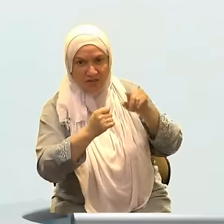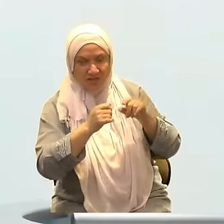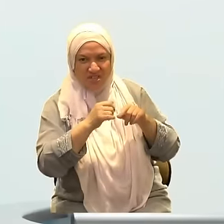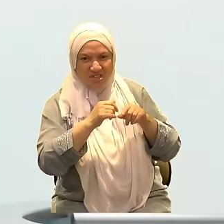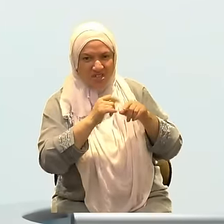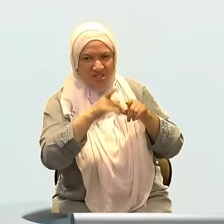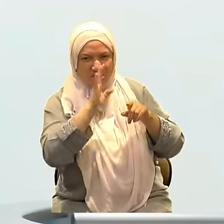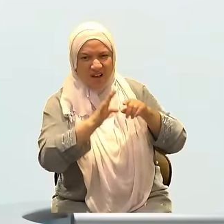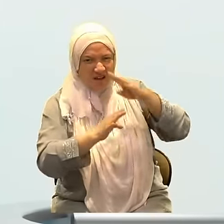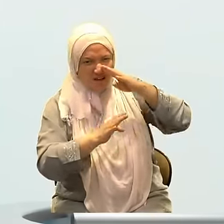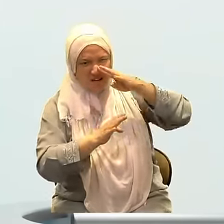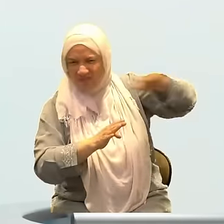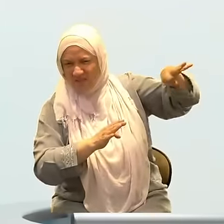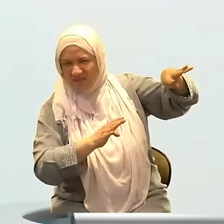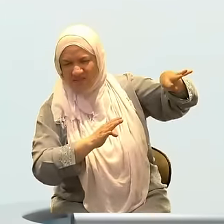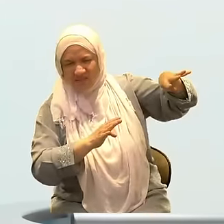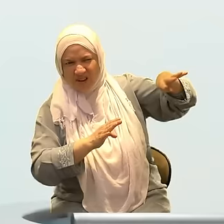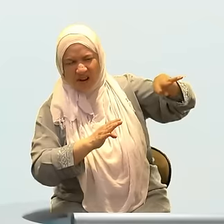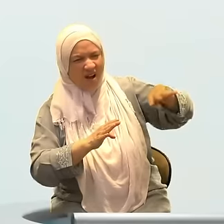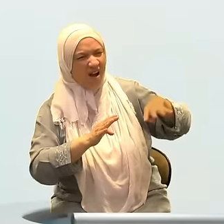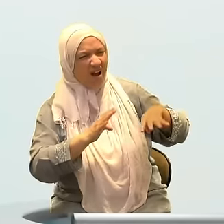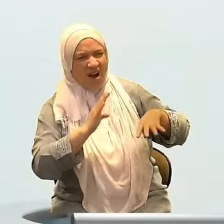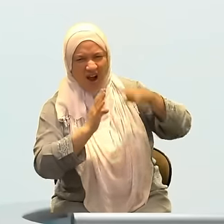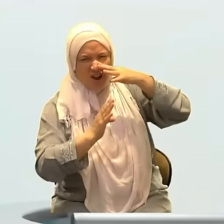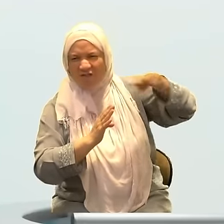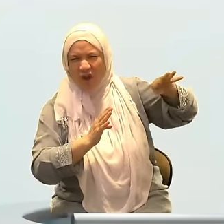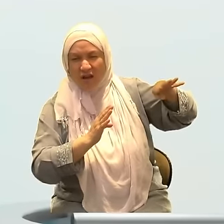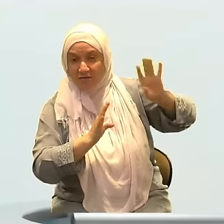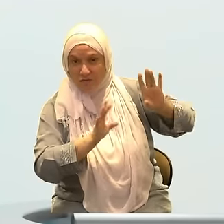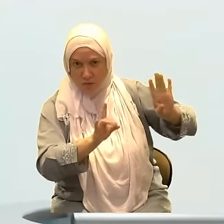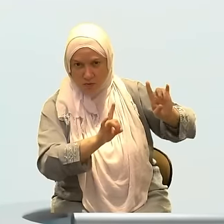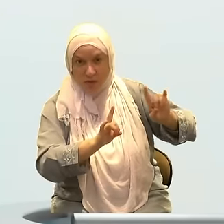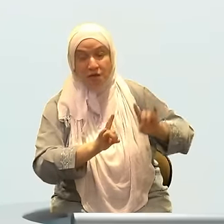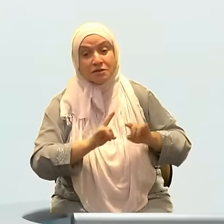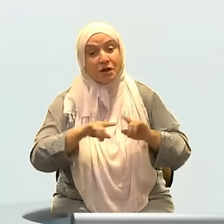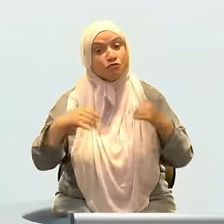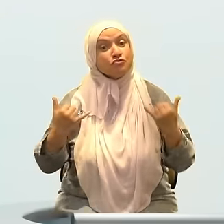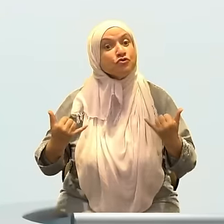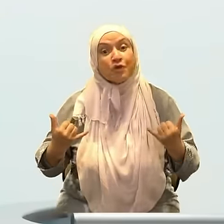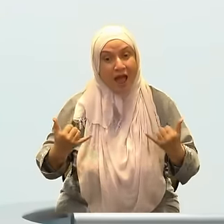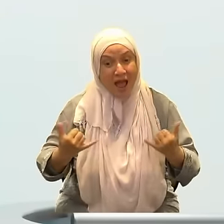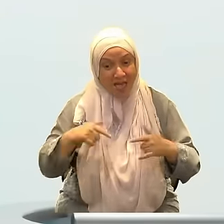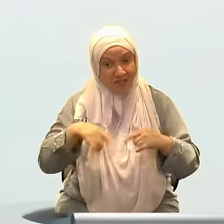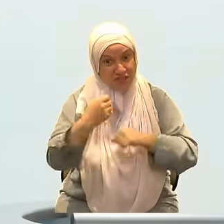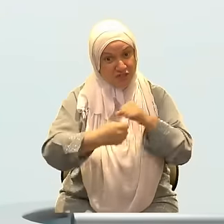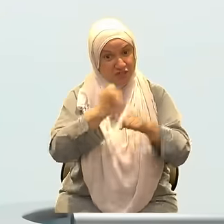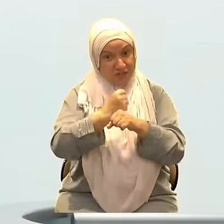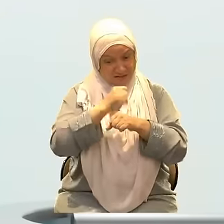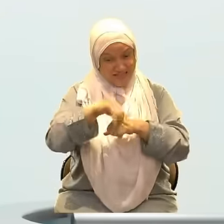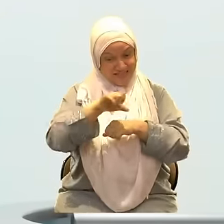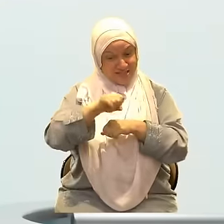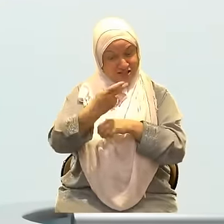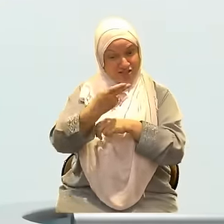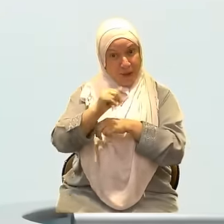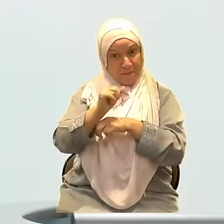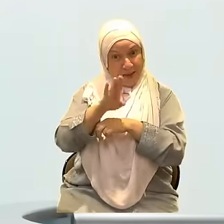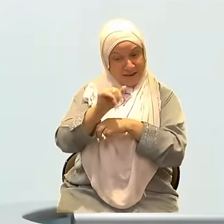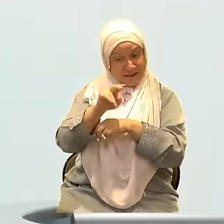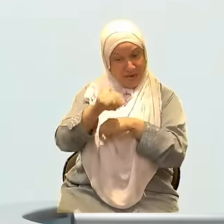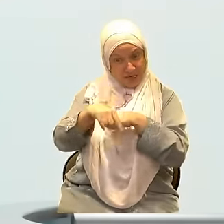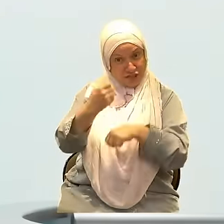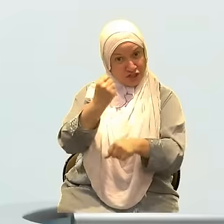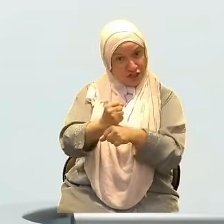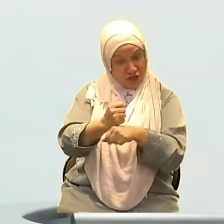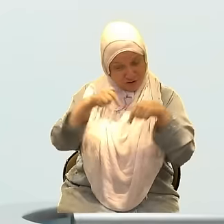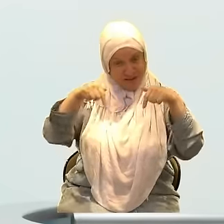people today, this Sha'ban in particular. And I would argue that while this Sha'ban might not feel as important